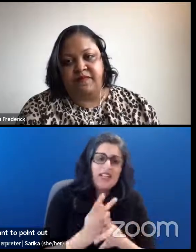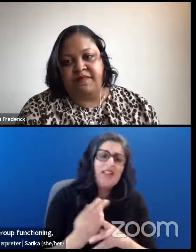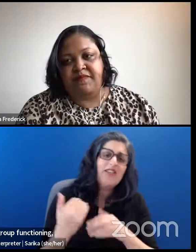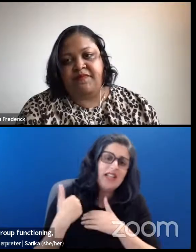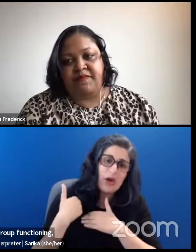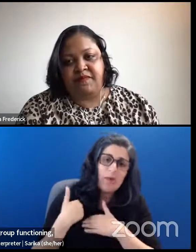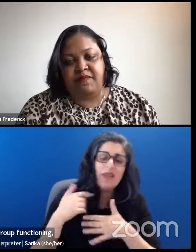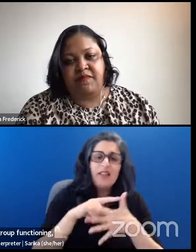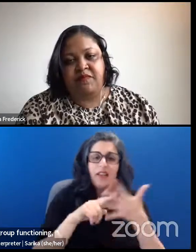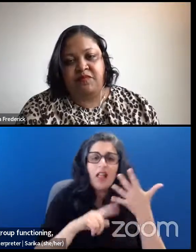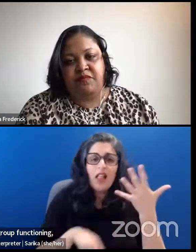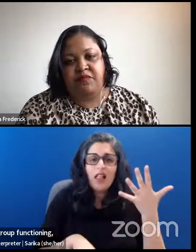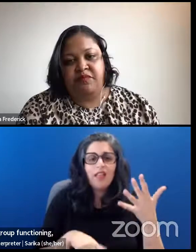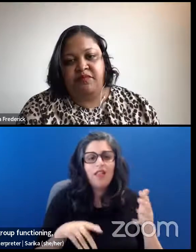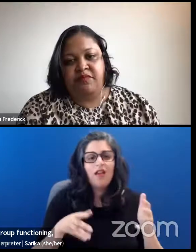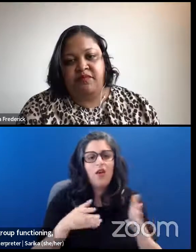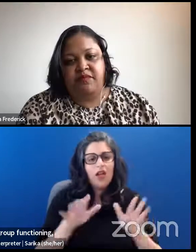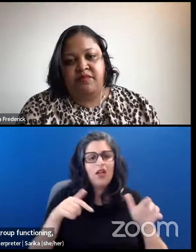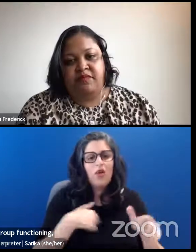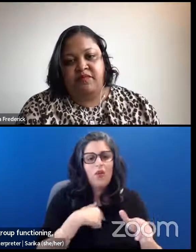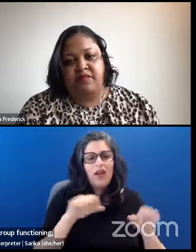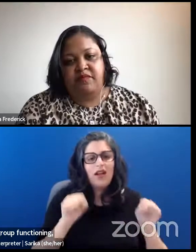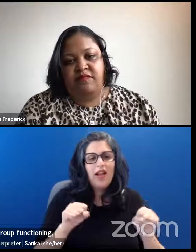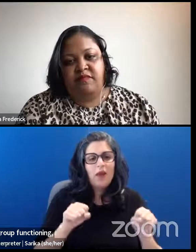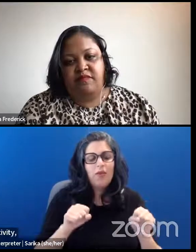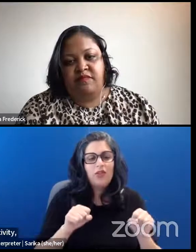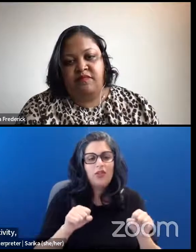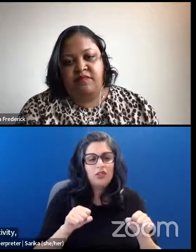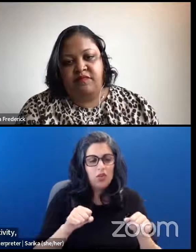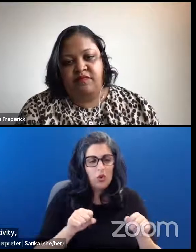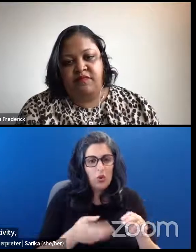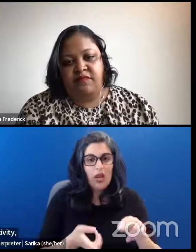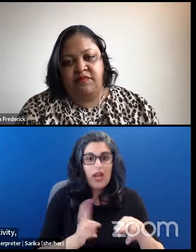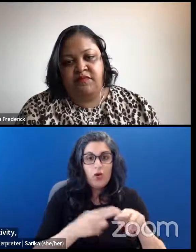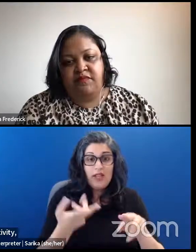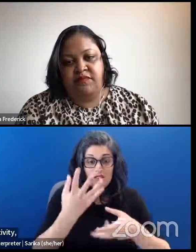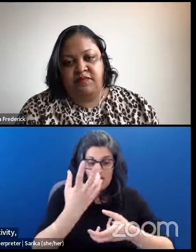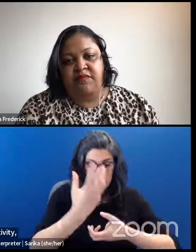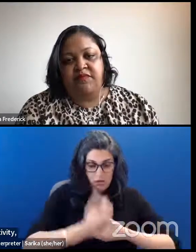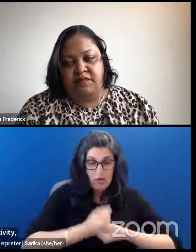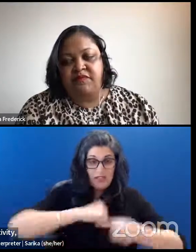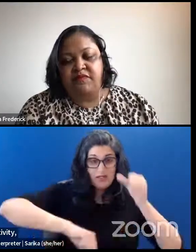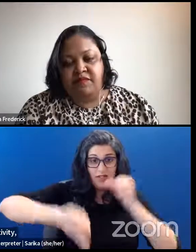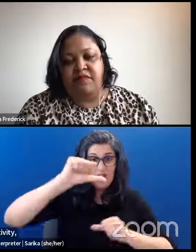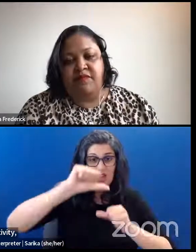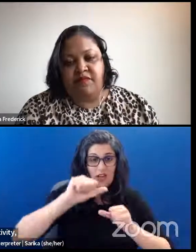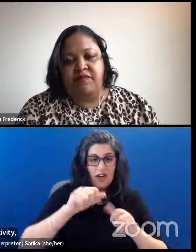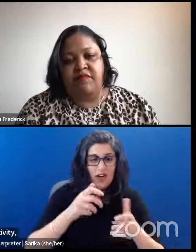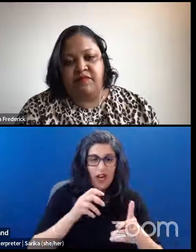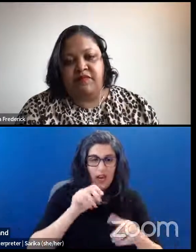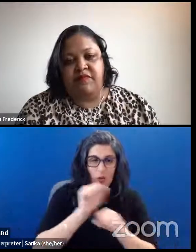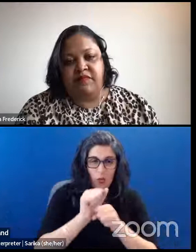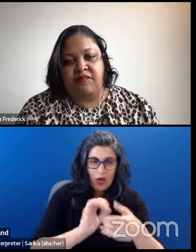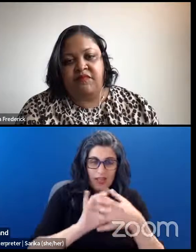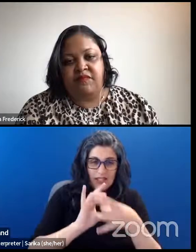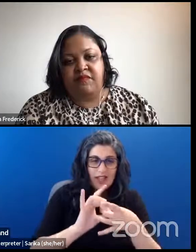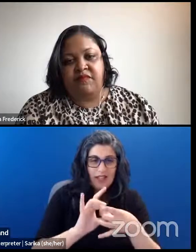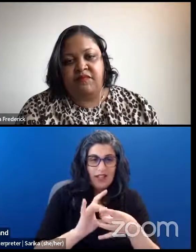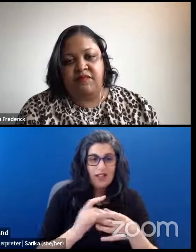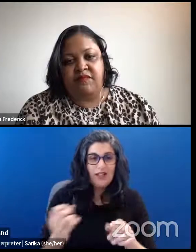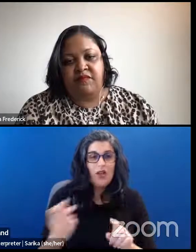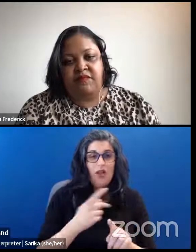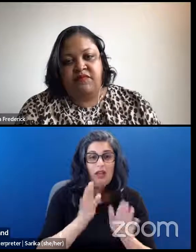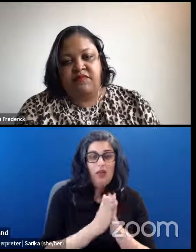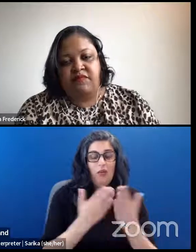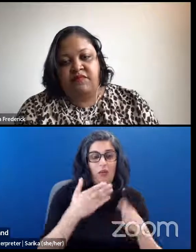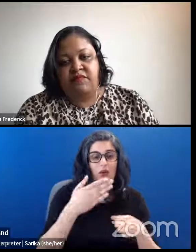ways that we are able to increase our trust of one another and our ability to work together. And I'm going to go back to this, this great book by Daniel Coyle,